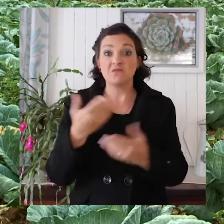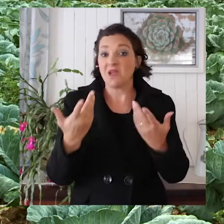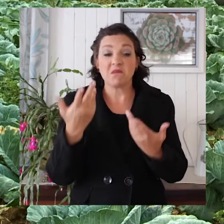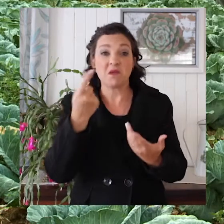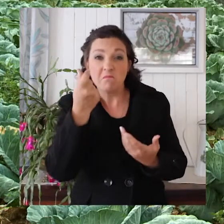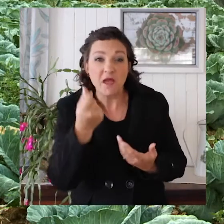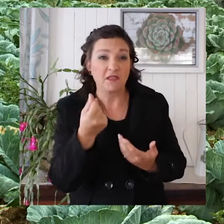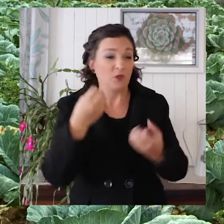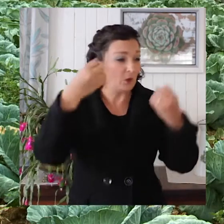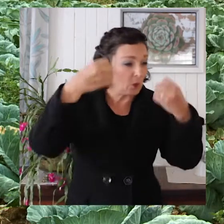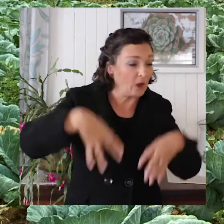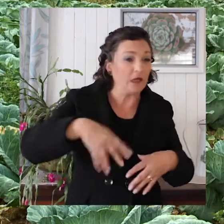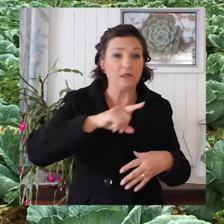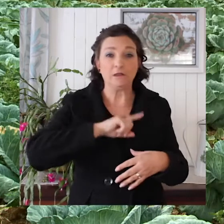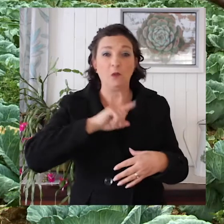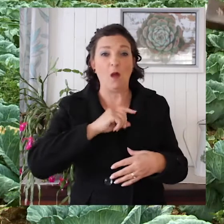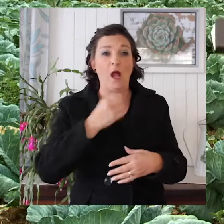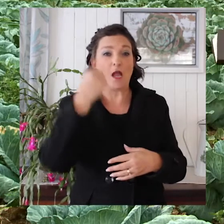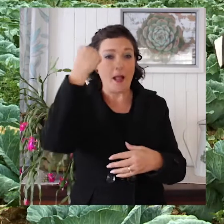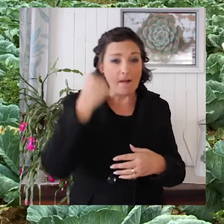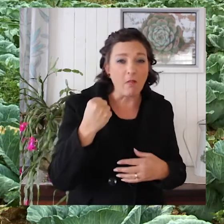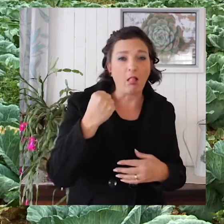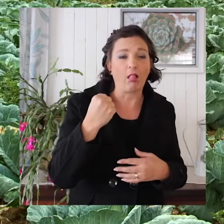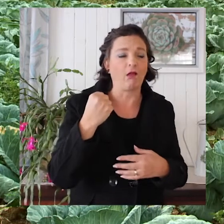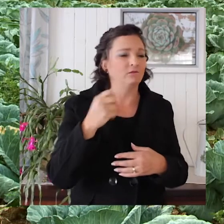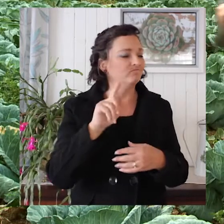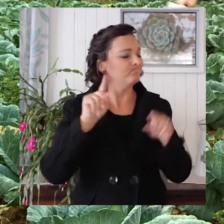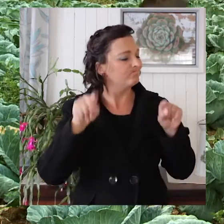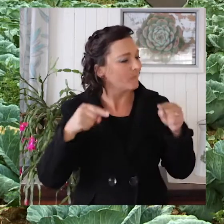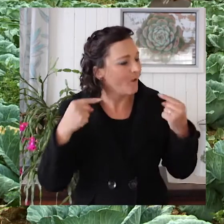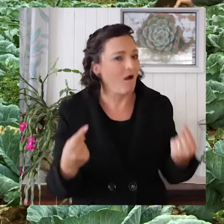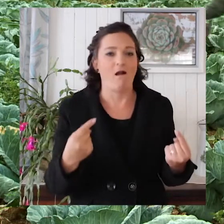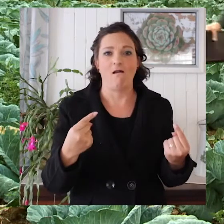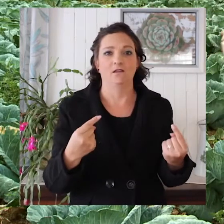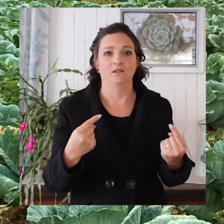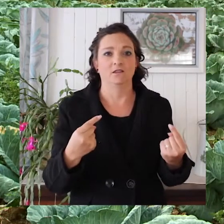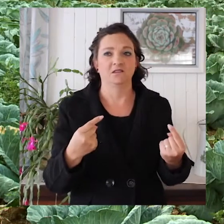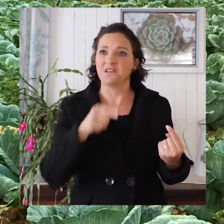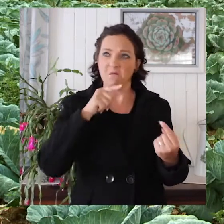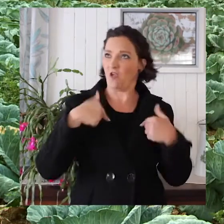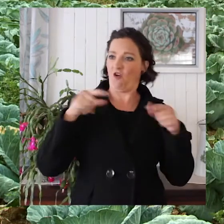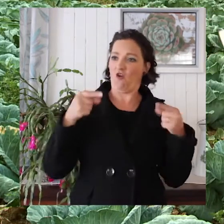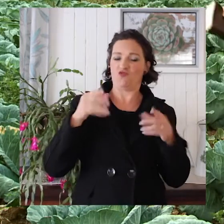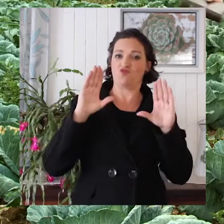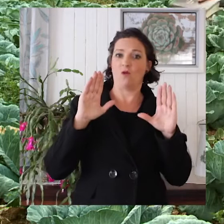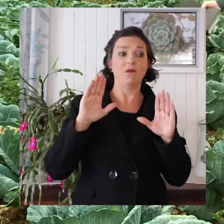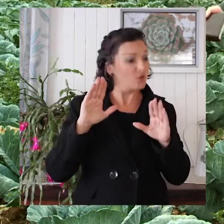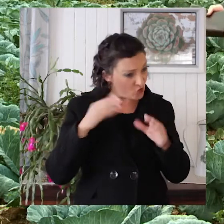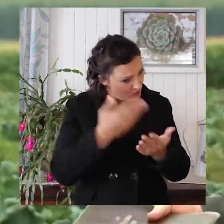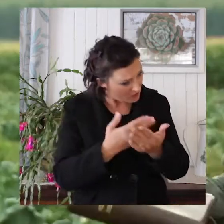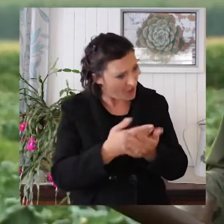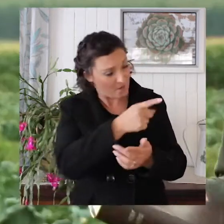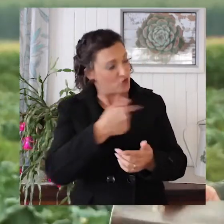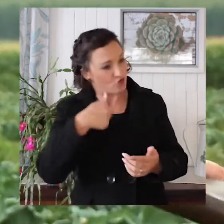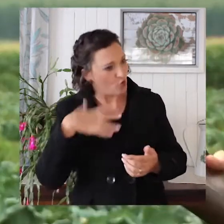If you're wasting your money gambling, you've got to stop gambling. I can't. You can. You just don't want to.